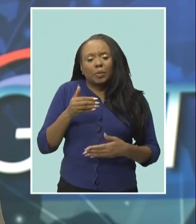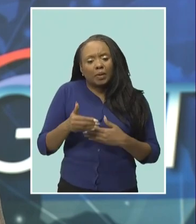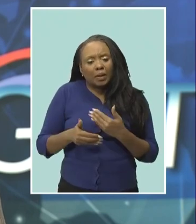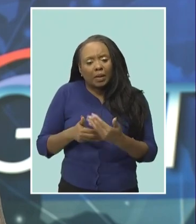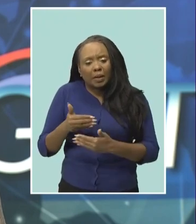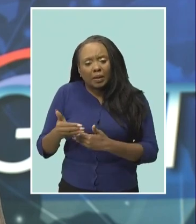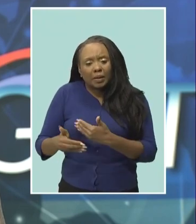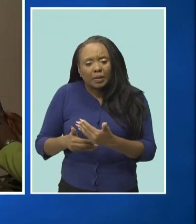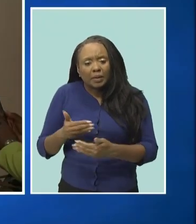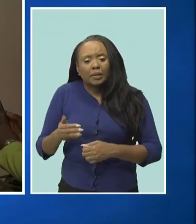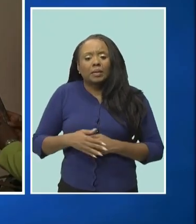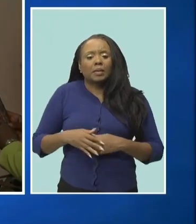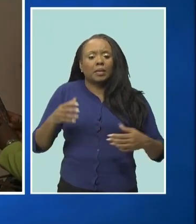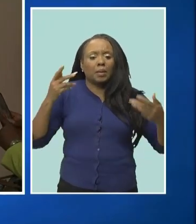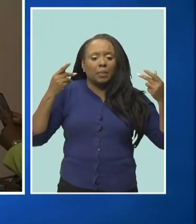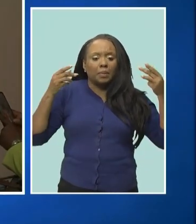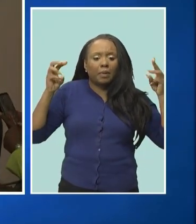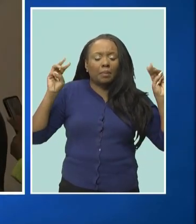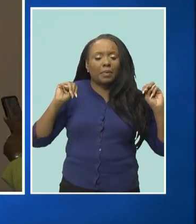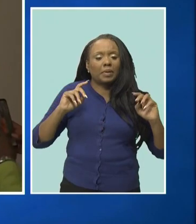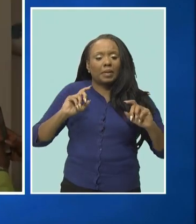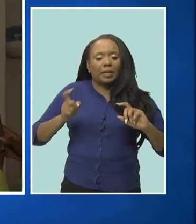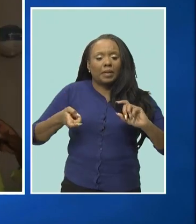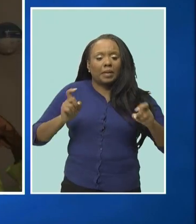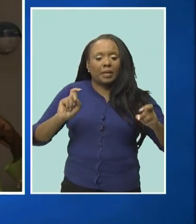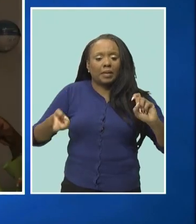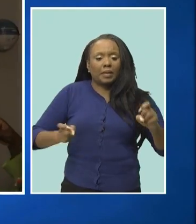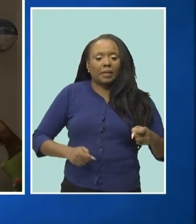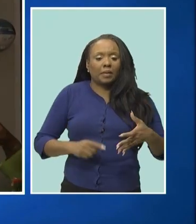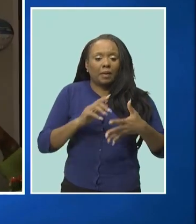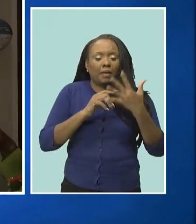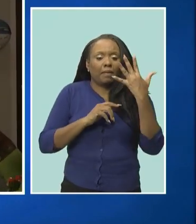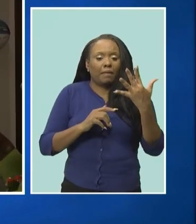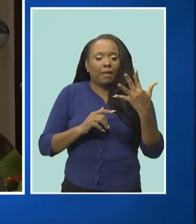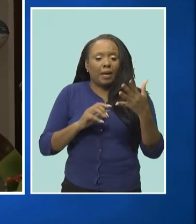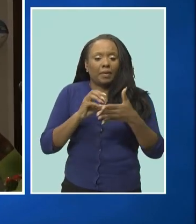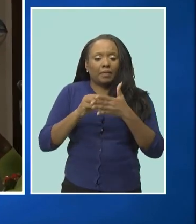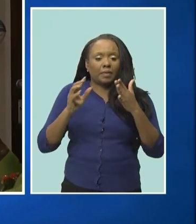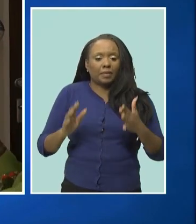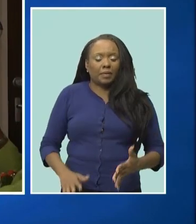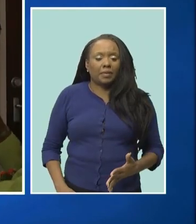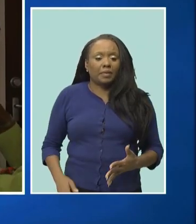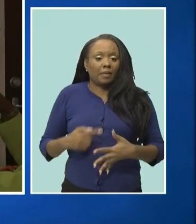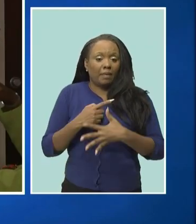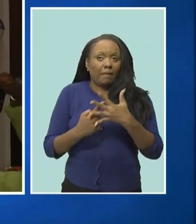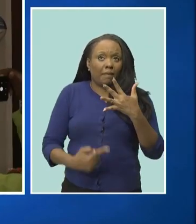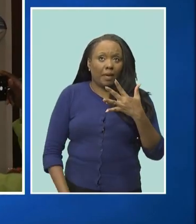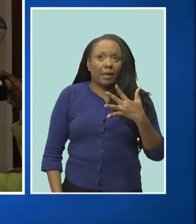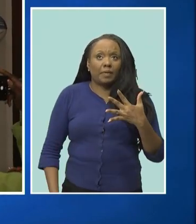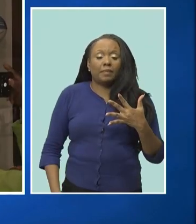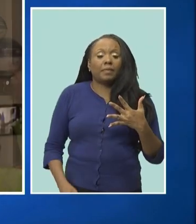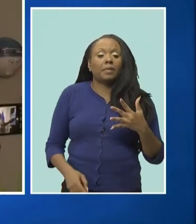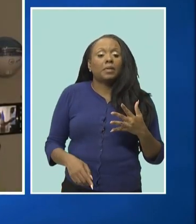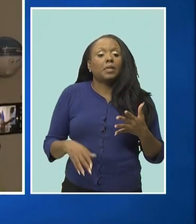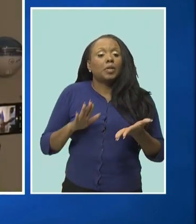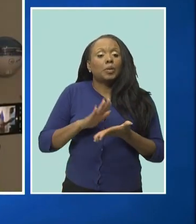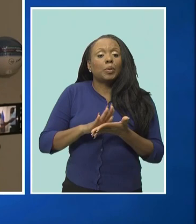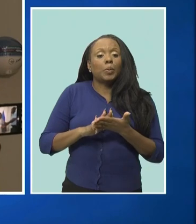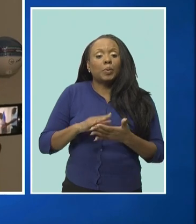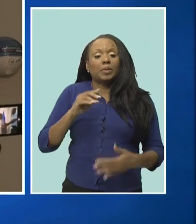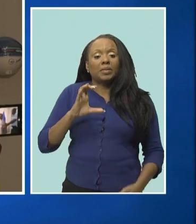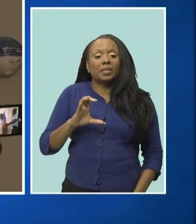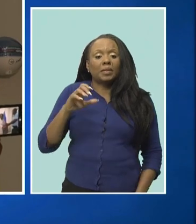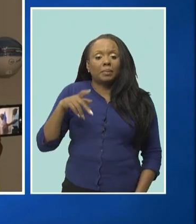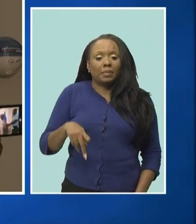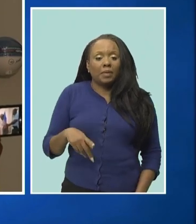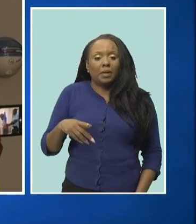these were the sentiments expressed by Prime Minister Mia Amour Motley as she presented gifts to five students of the Corrigan Parry